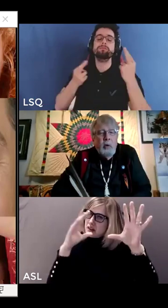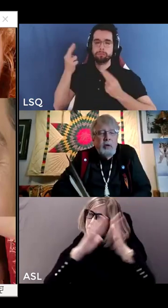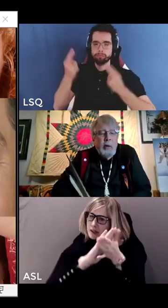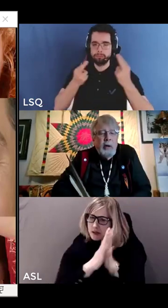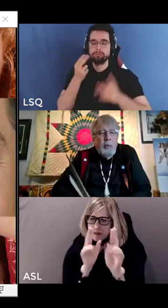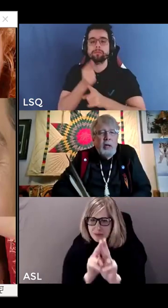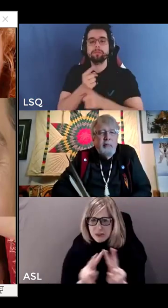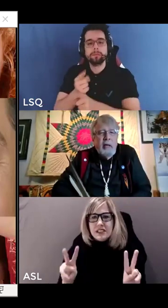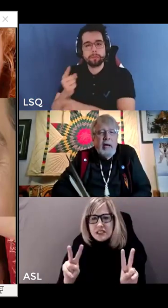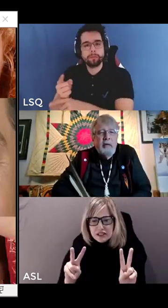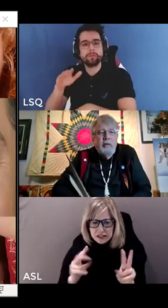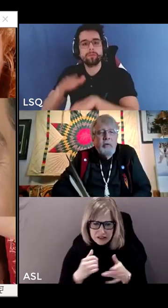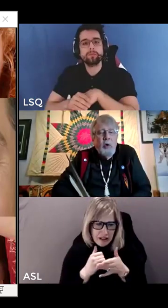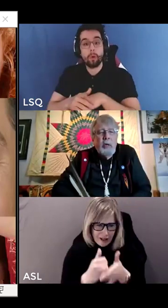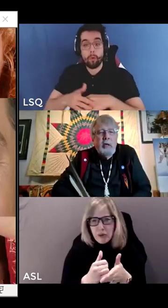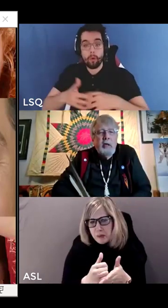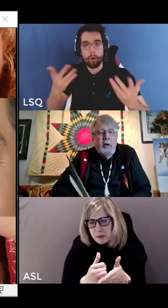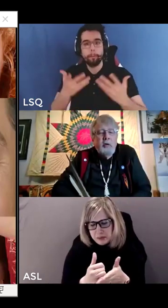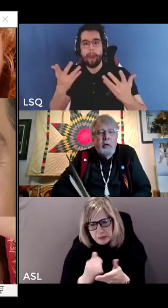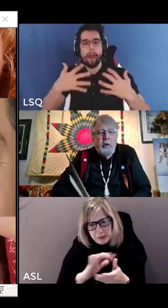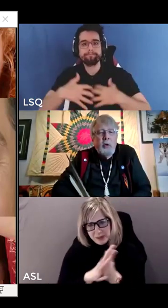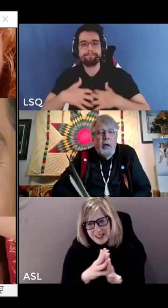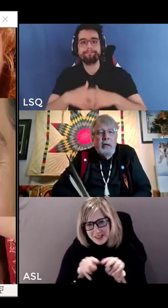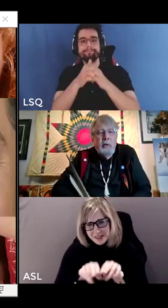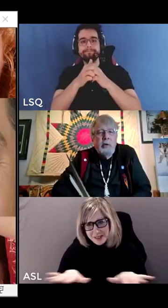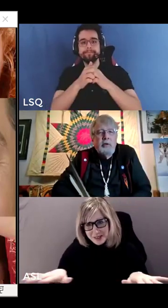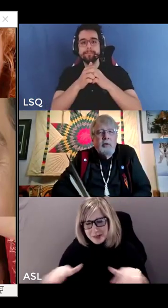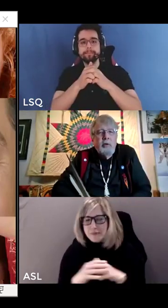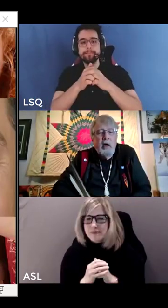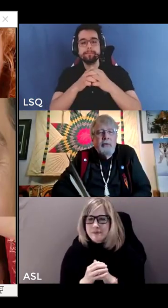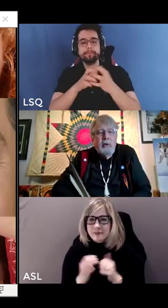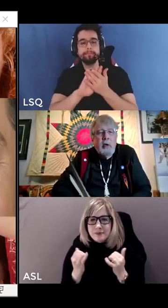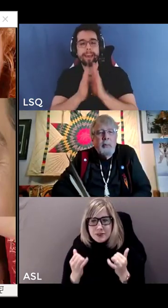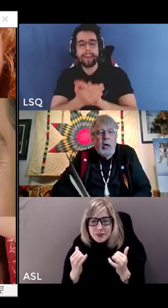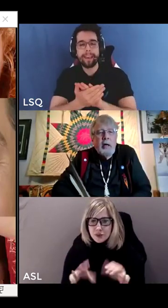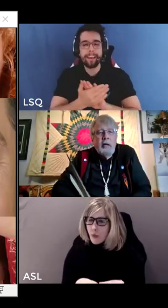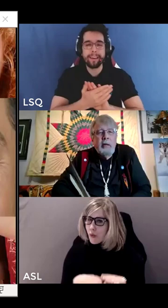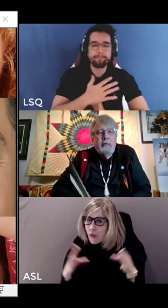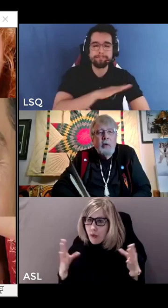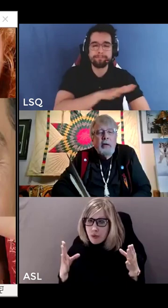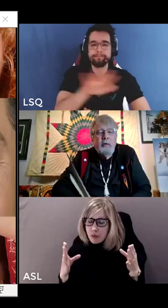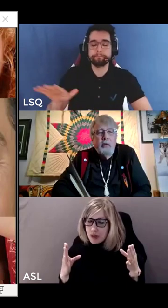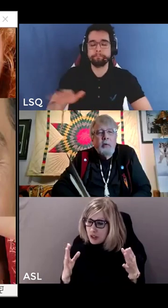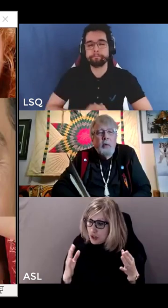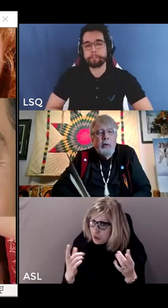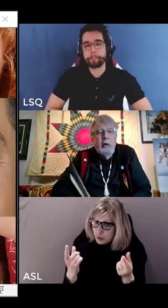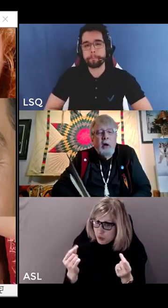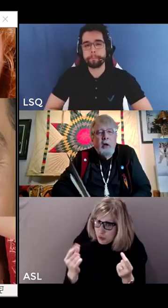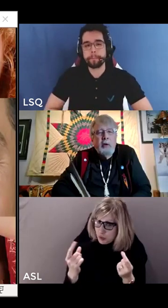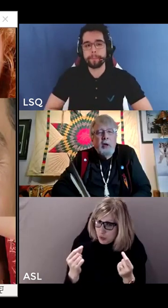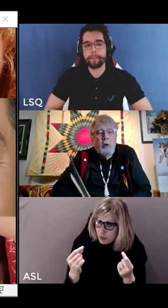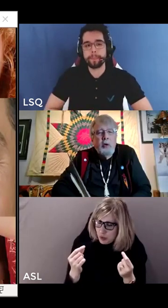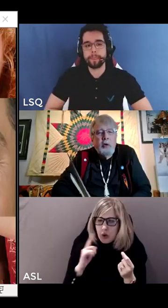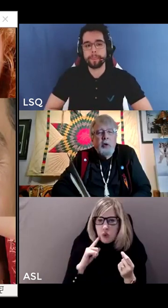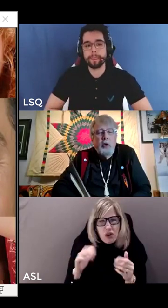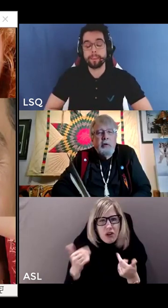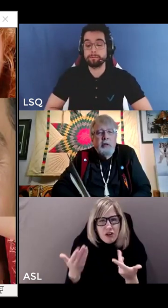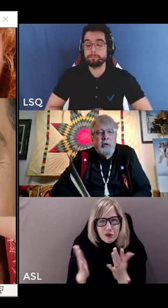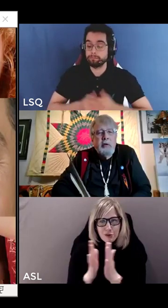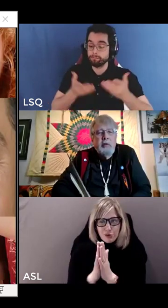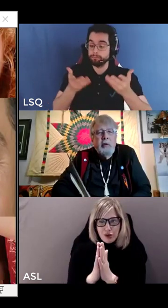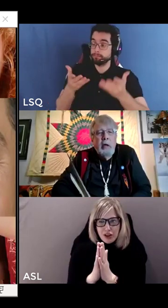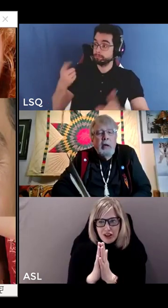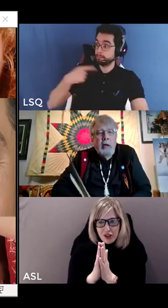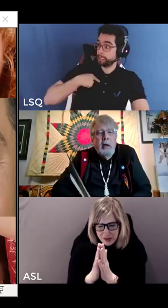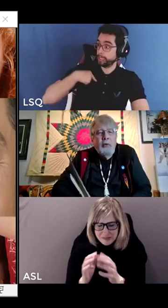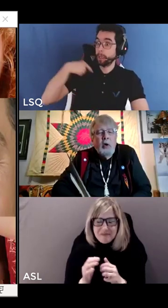So as we open, I've been asked to open in our traditional way, which is to offer a prayer of gratitude, what we call in our Haudenosaunee